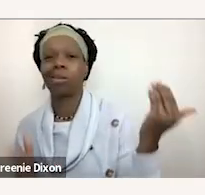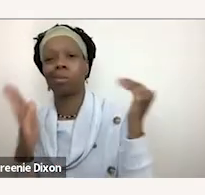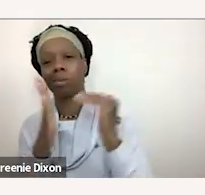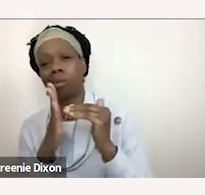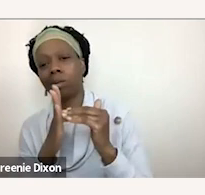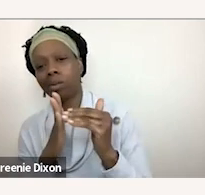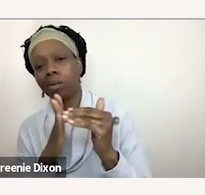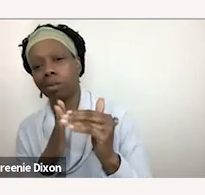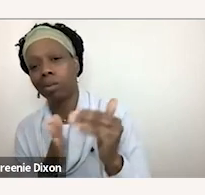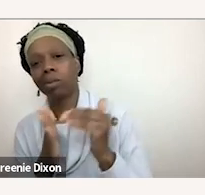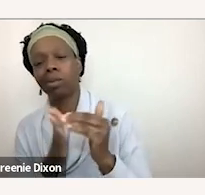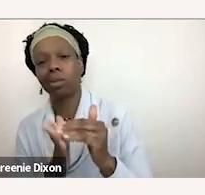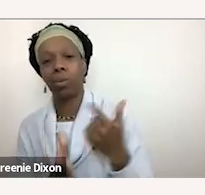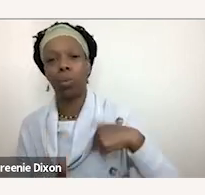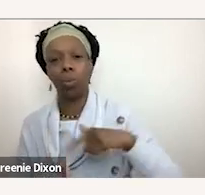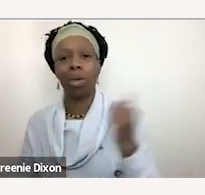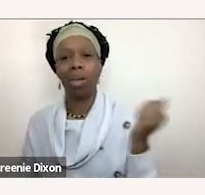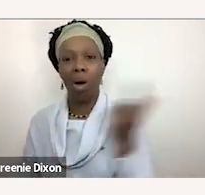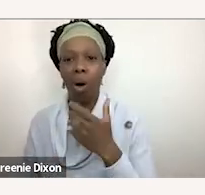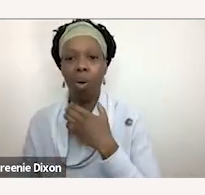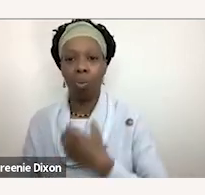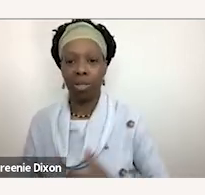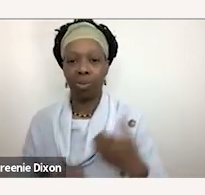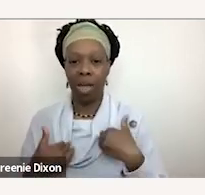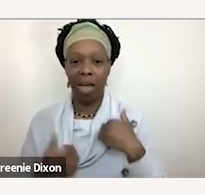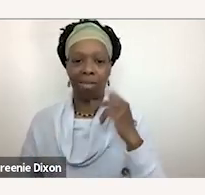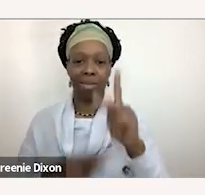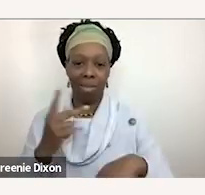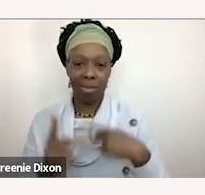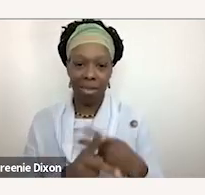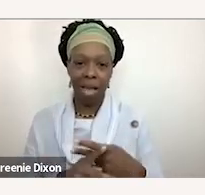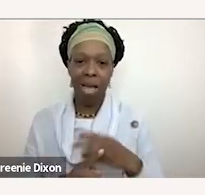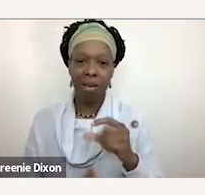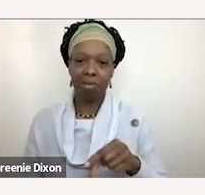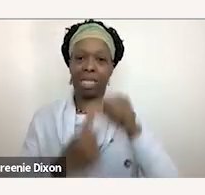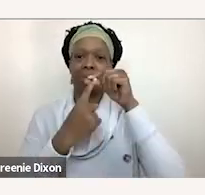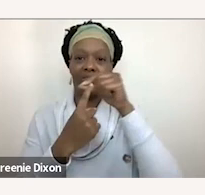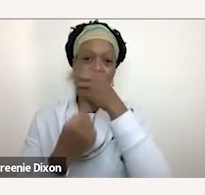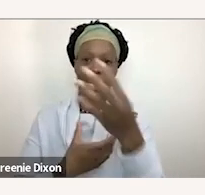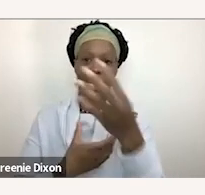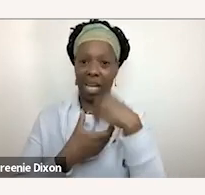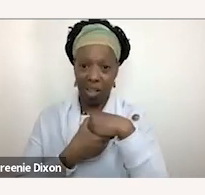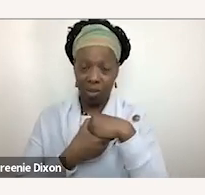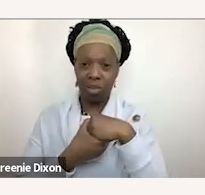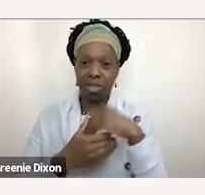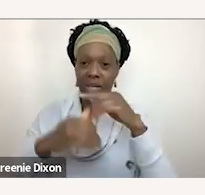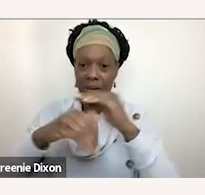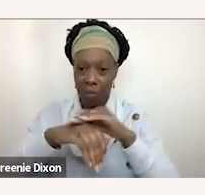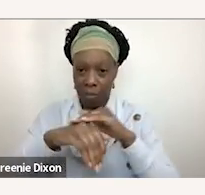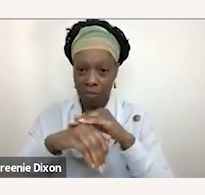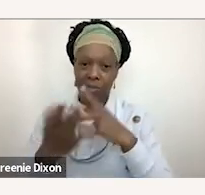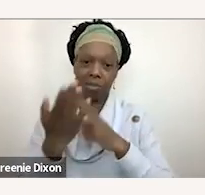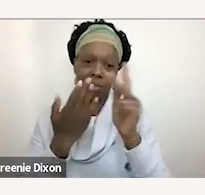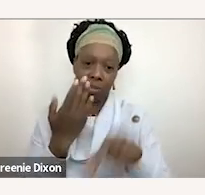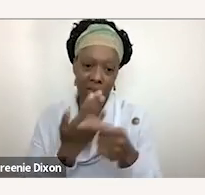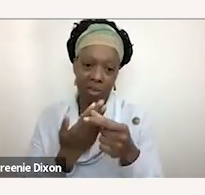almost all of us we wish that we had a specific inclusion based program focused